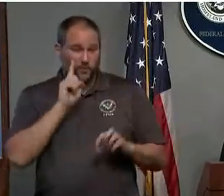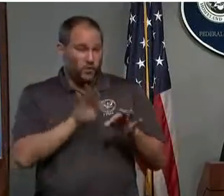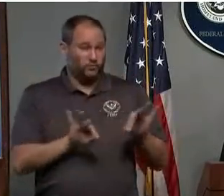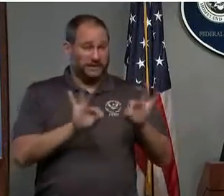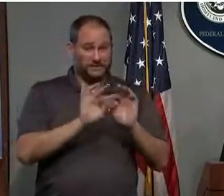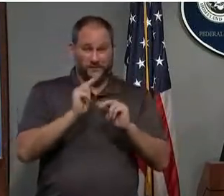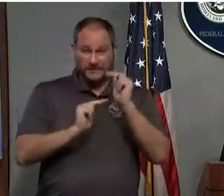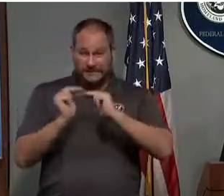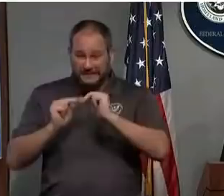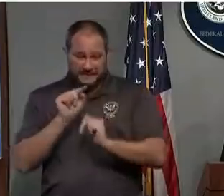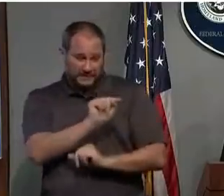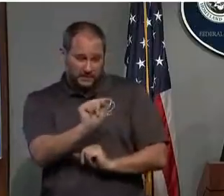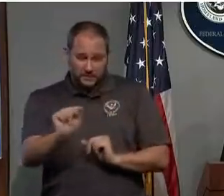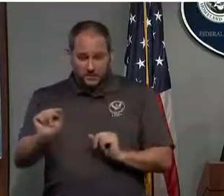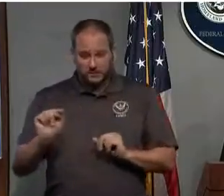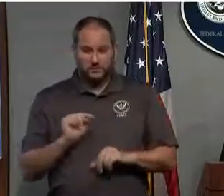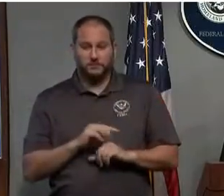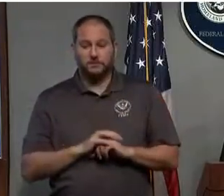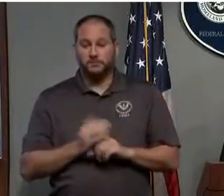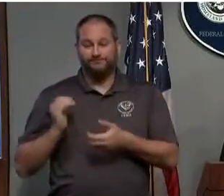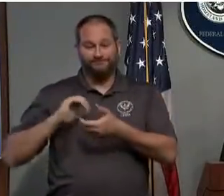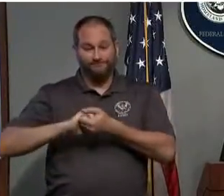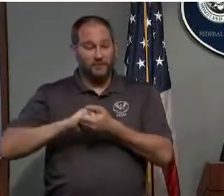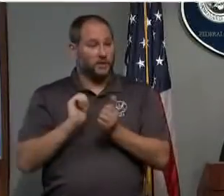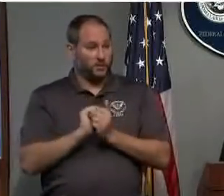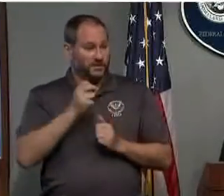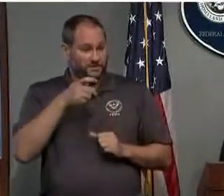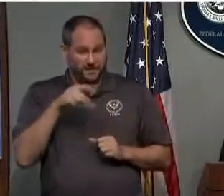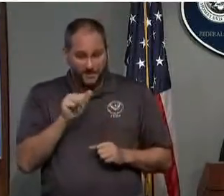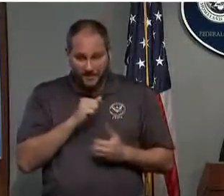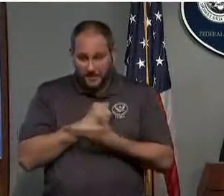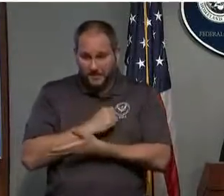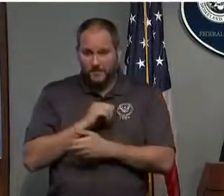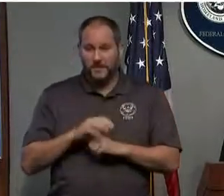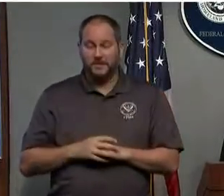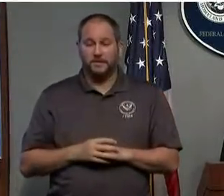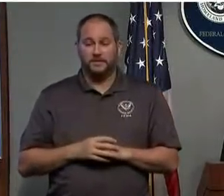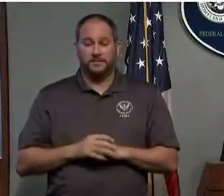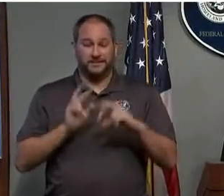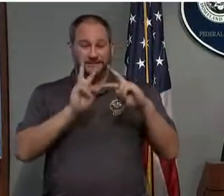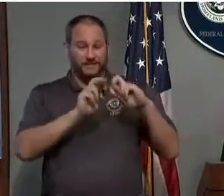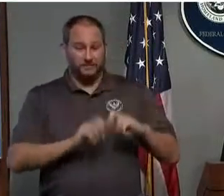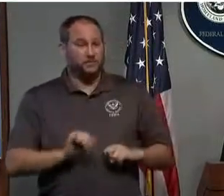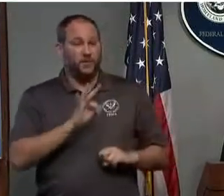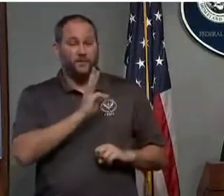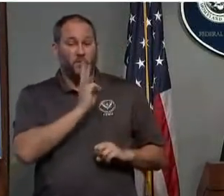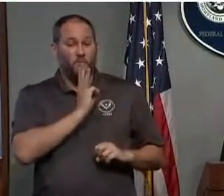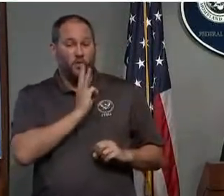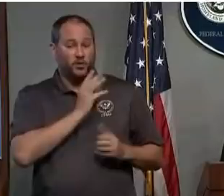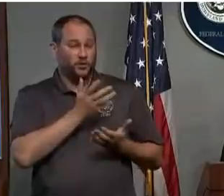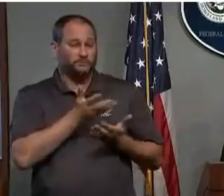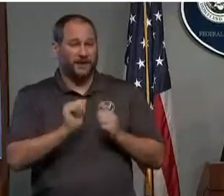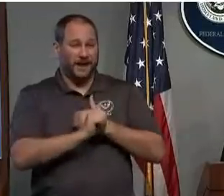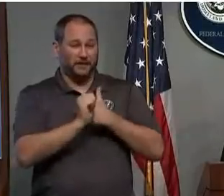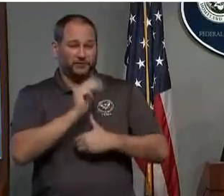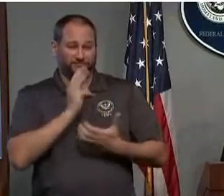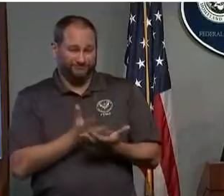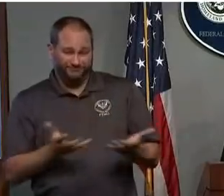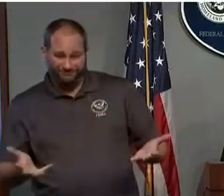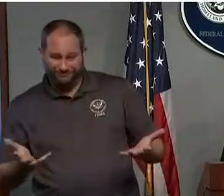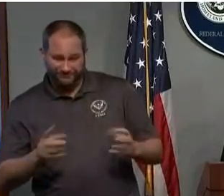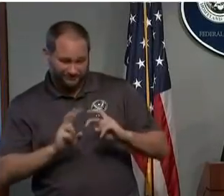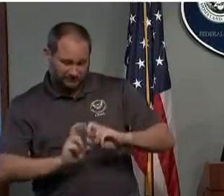collaboration with EPA. Assessments on water or wastewater will be conducted. And then we're prepared to